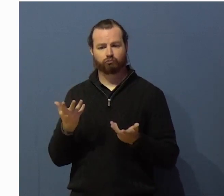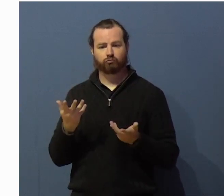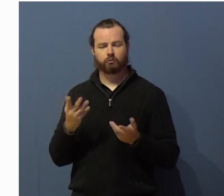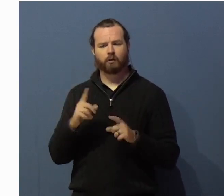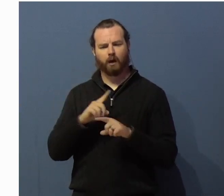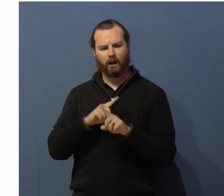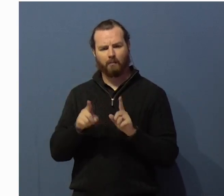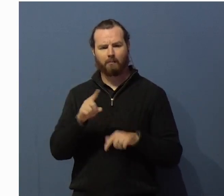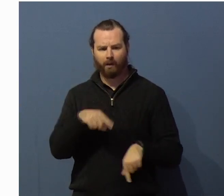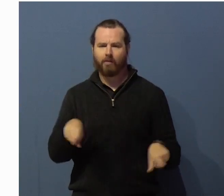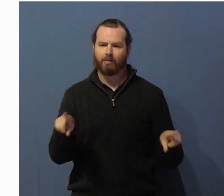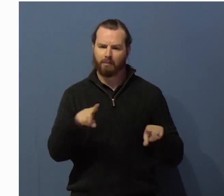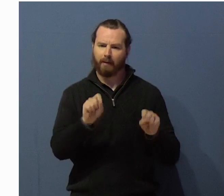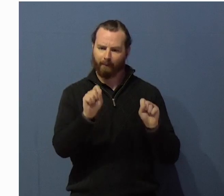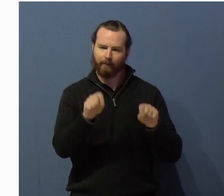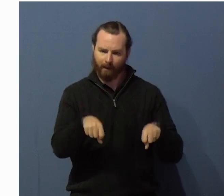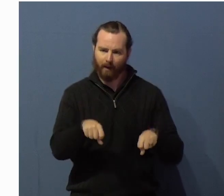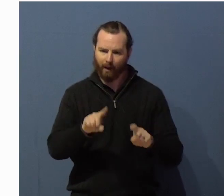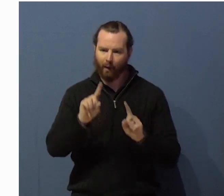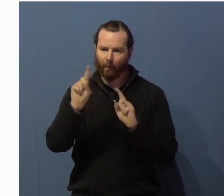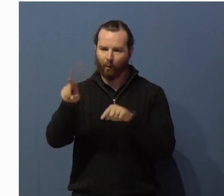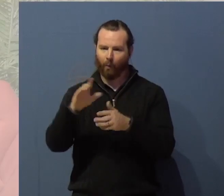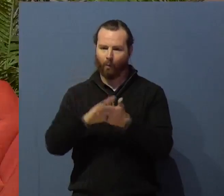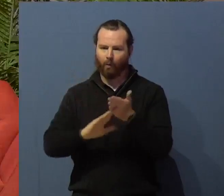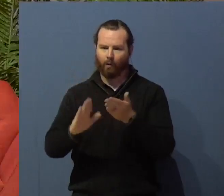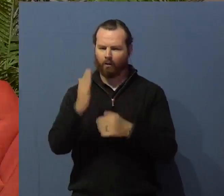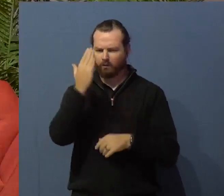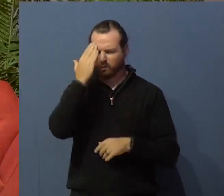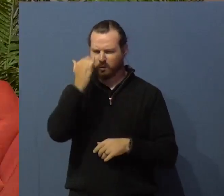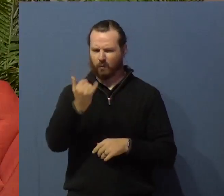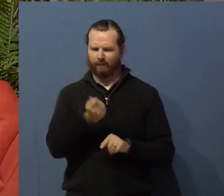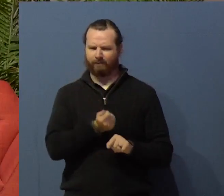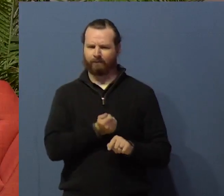Problem is, is, you know, we need accommodation.